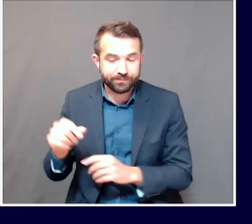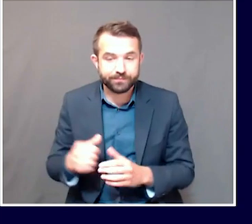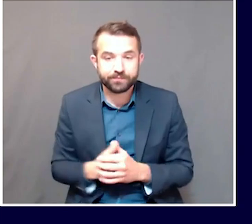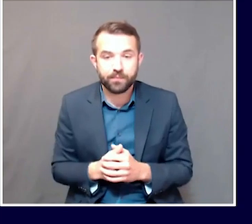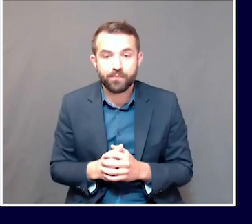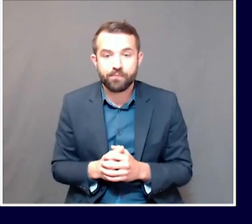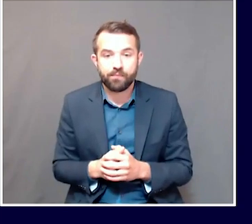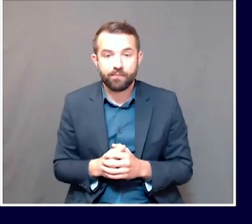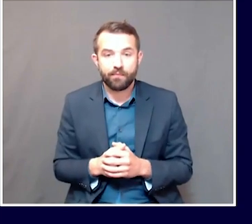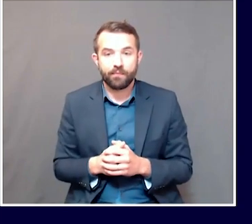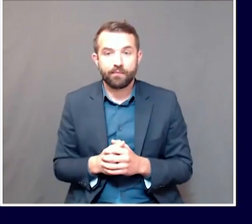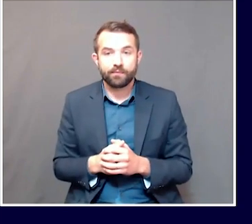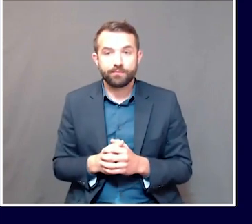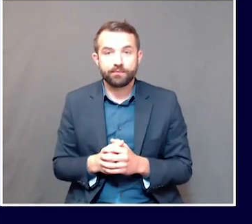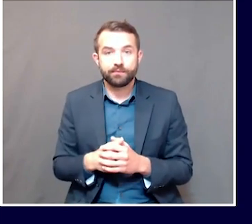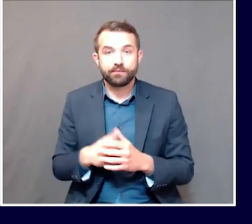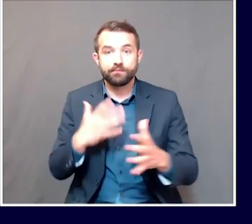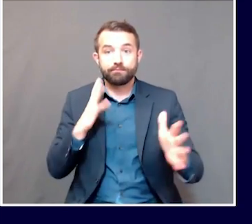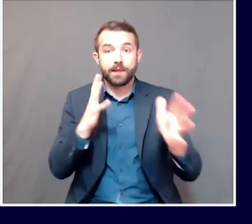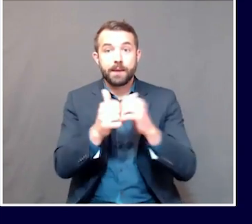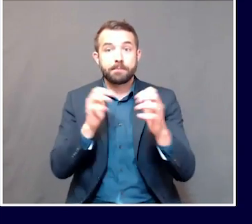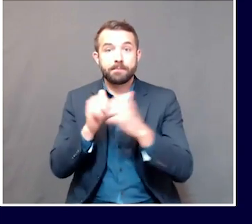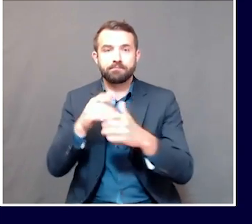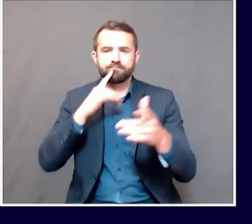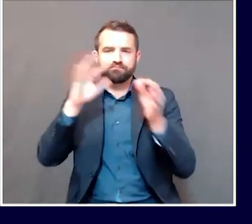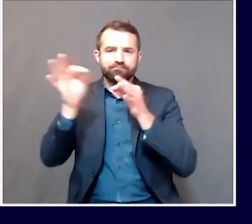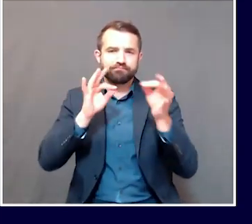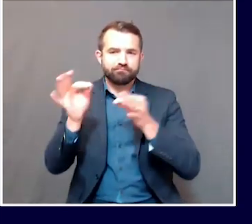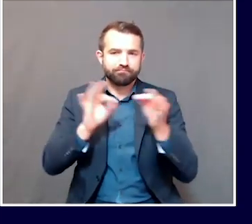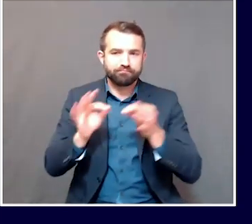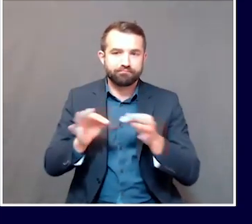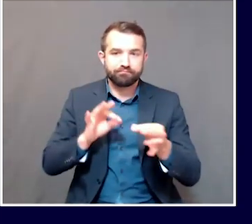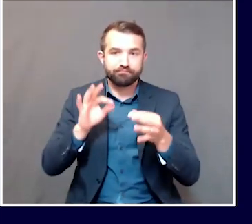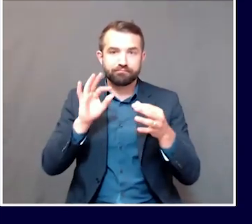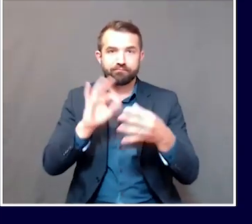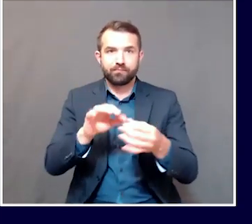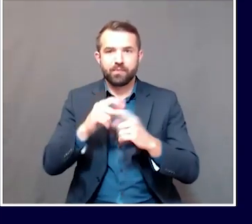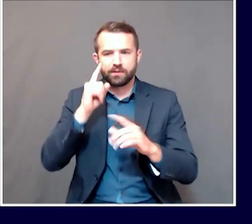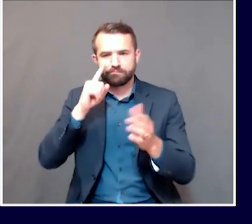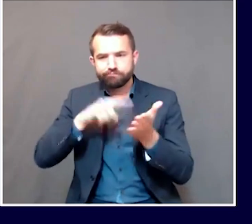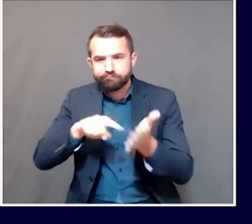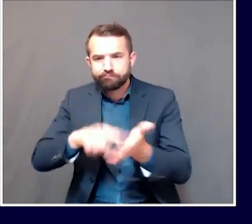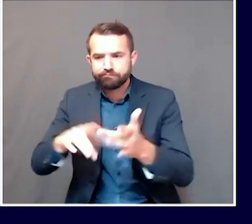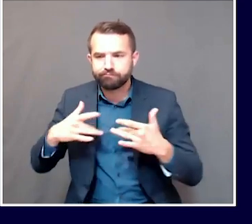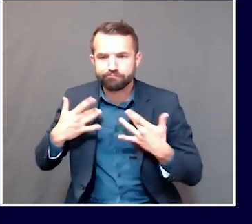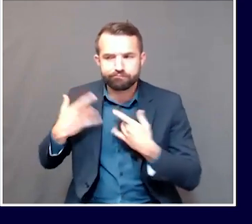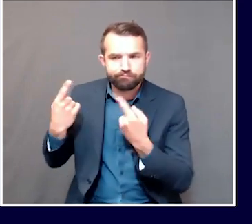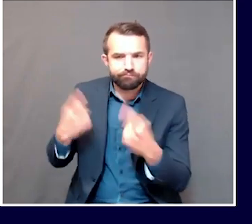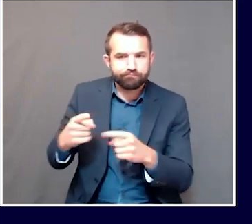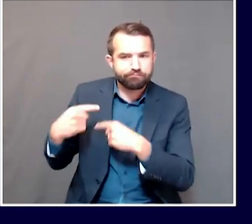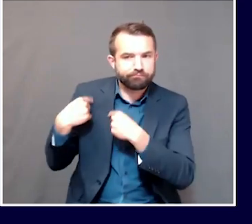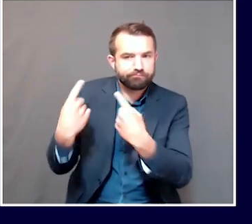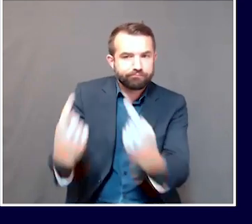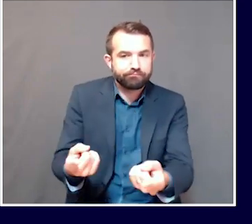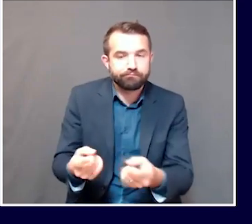I'll provide an update as to where things stand from the epidemiology perspective and then turn things over to Governor Mills.